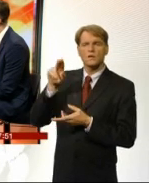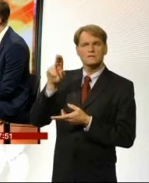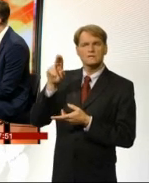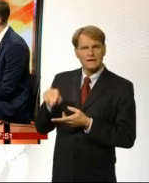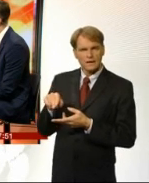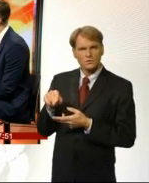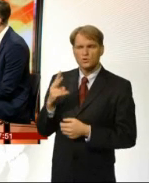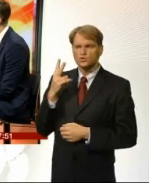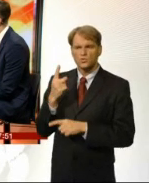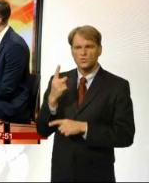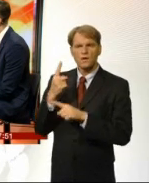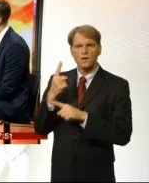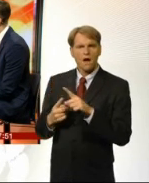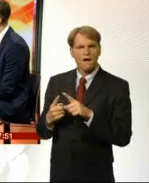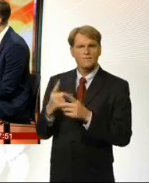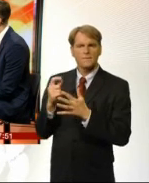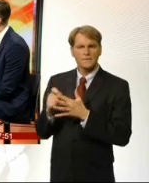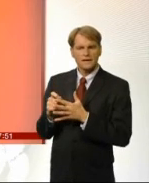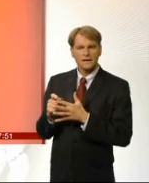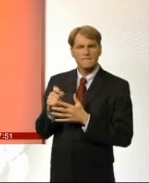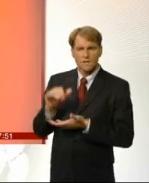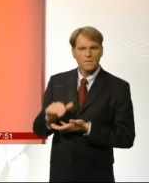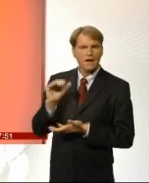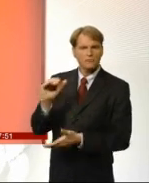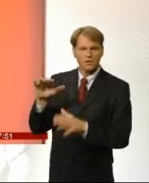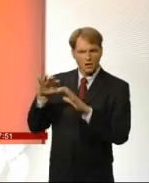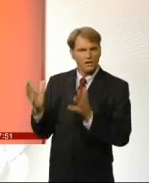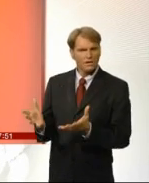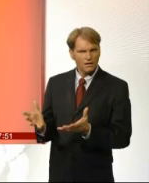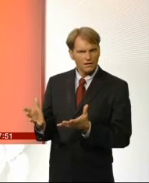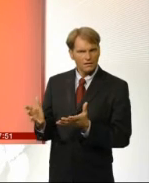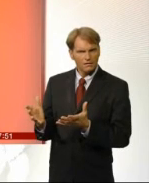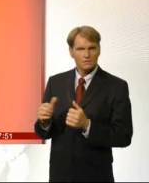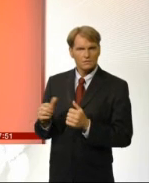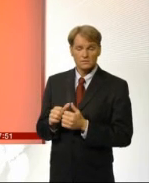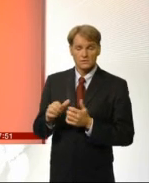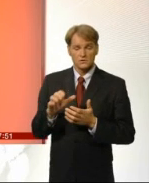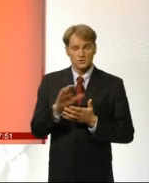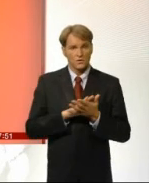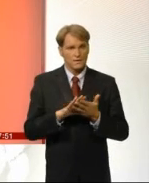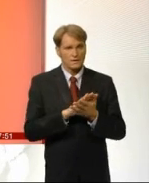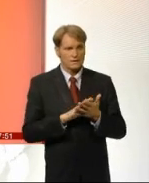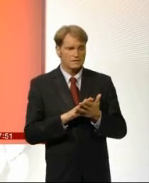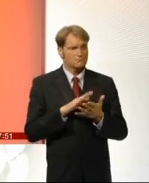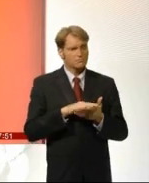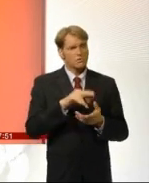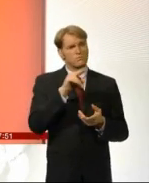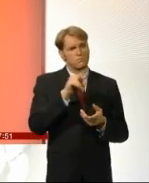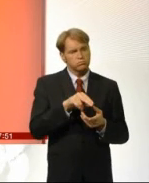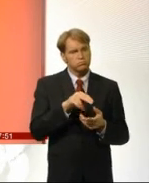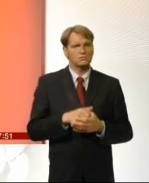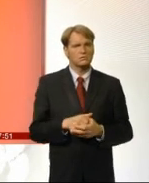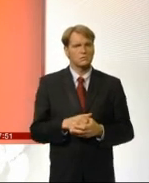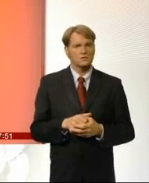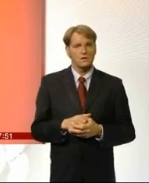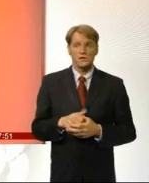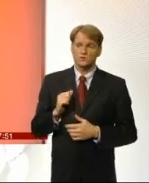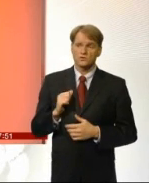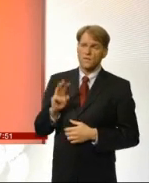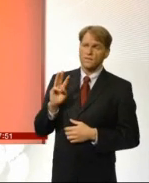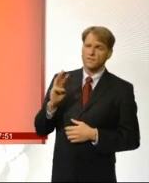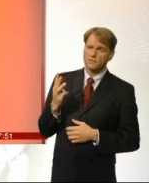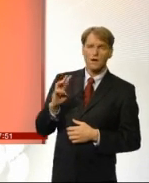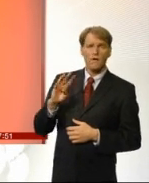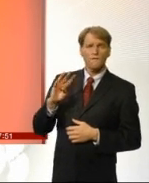pence a litre. So if the numbers that you had on the screen there are about 10 pence a litre to drop. we're talking another three or four dollars a barrel.